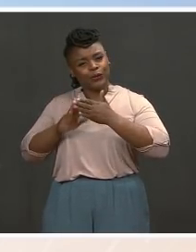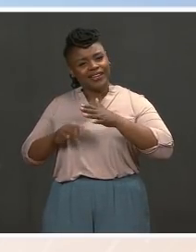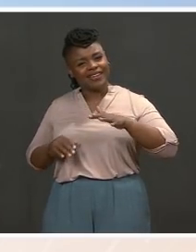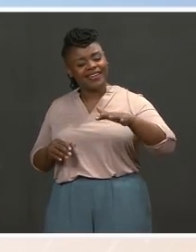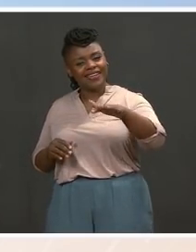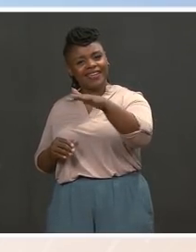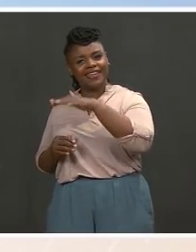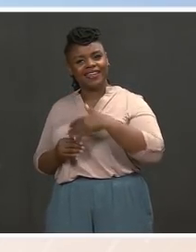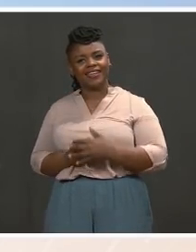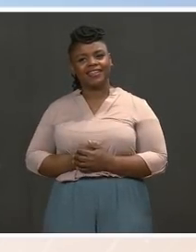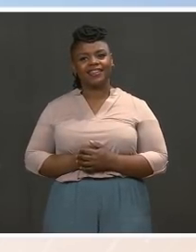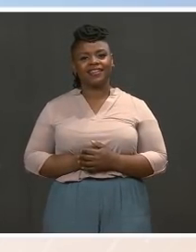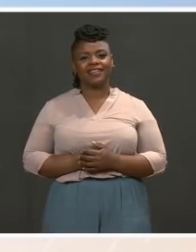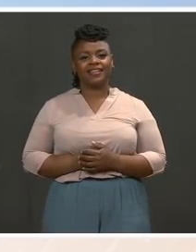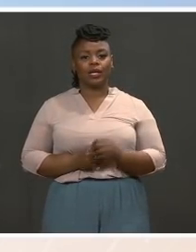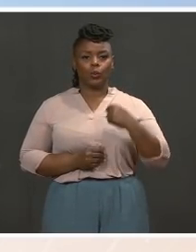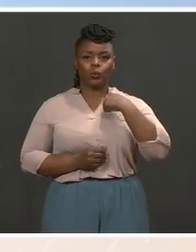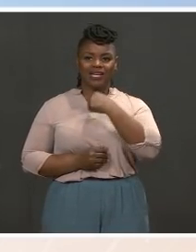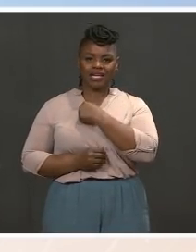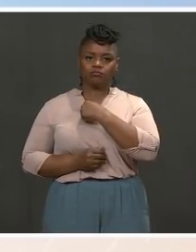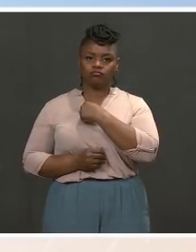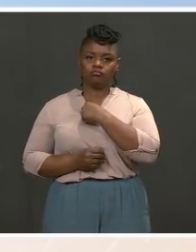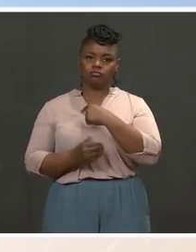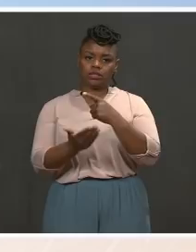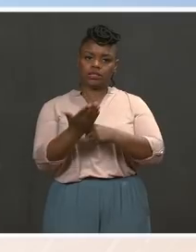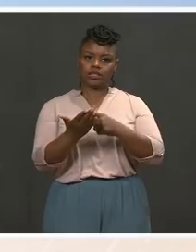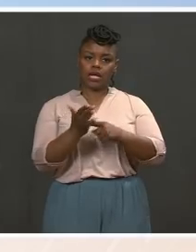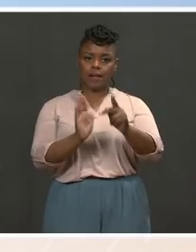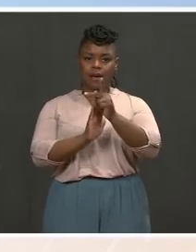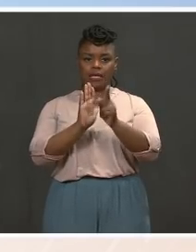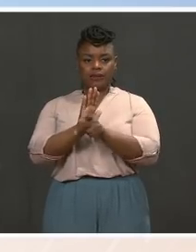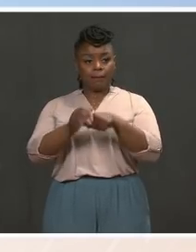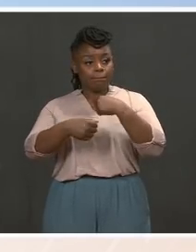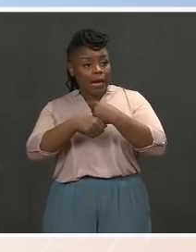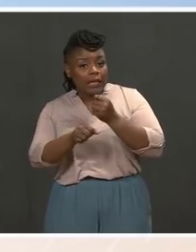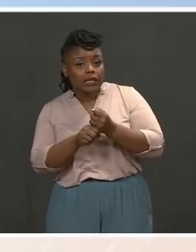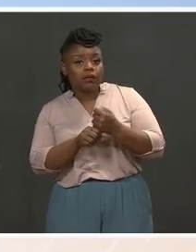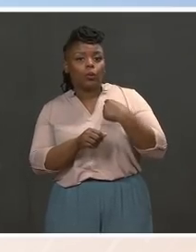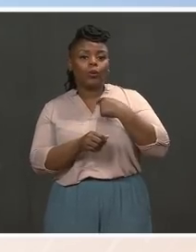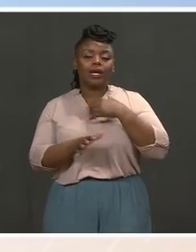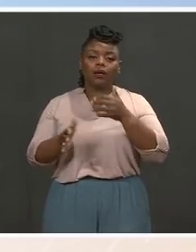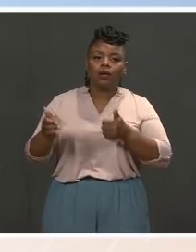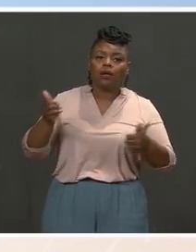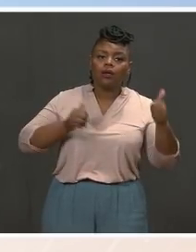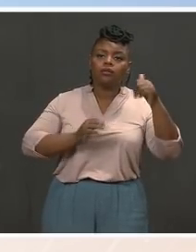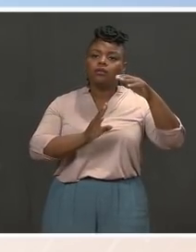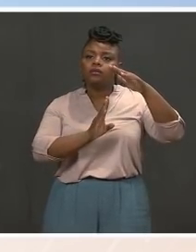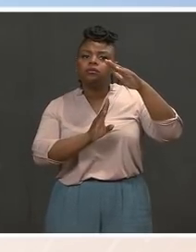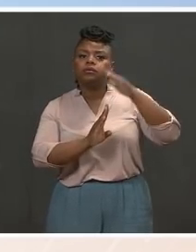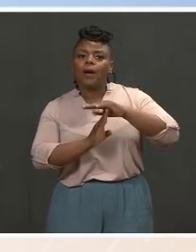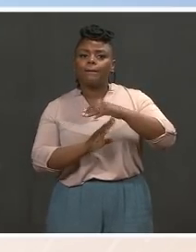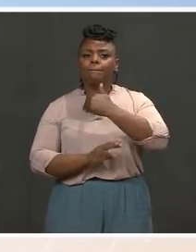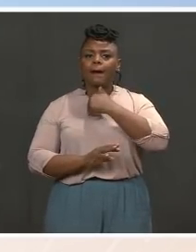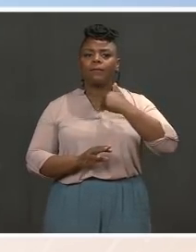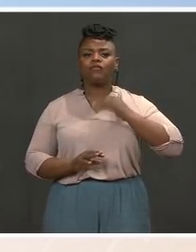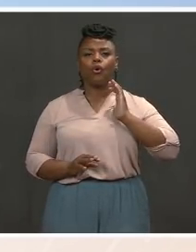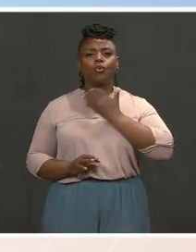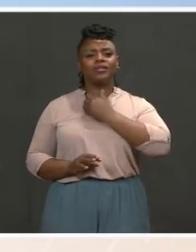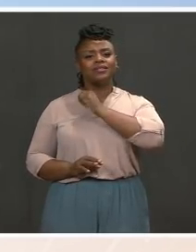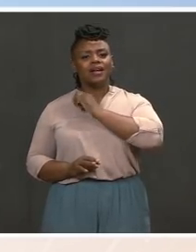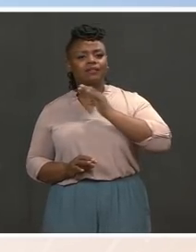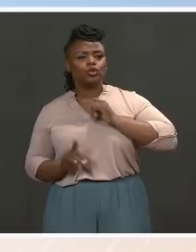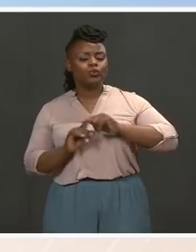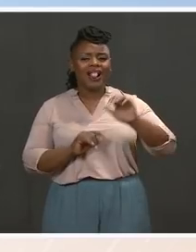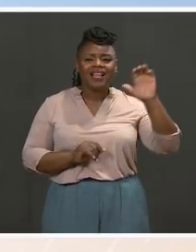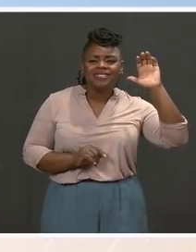as we look to policymaking to have senior members of our administration do listening sessions in the community to determine how we can best